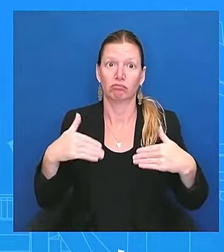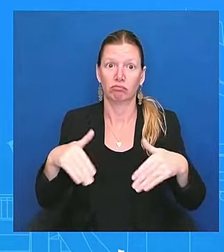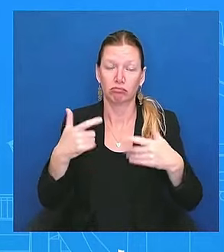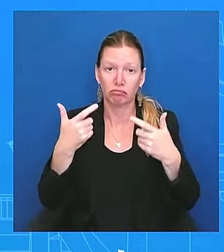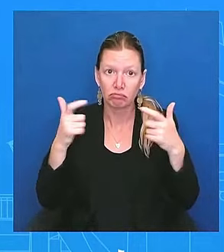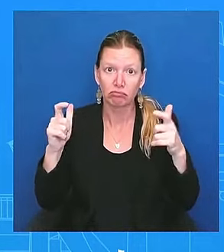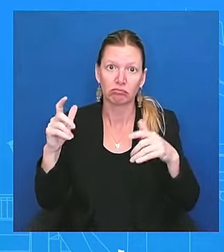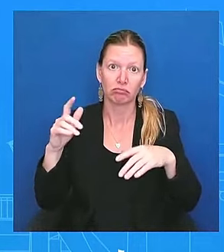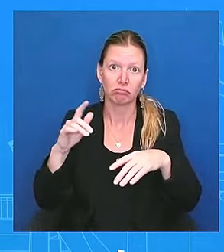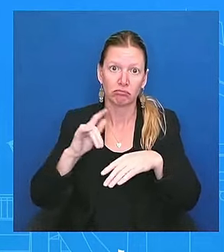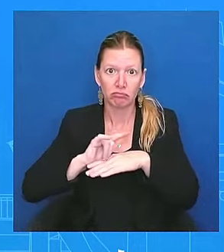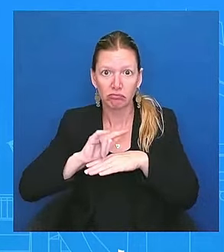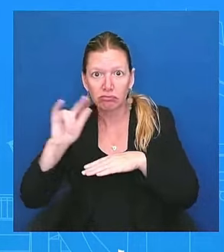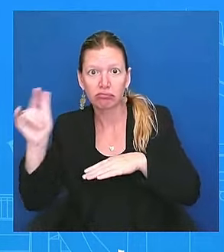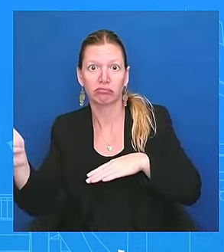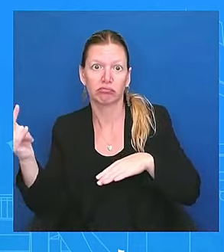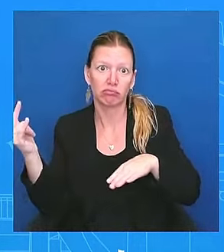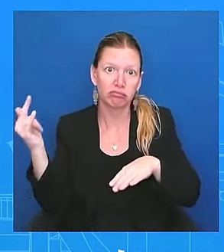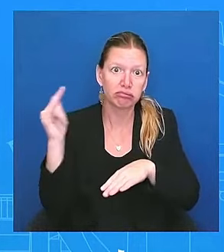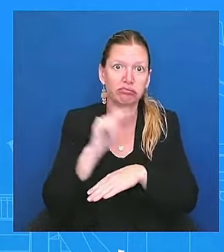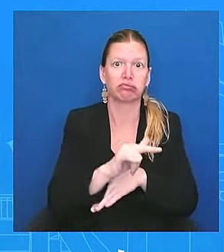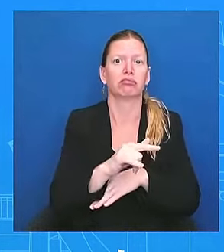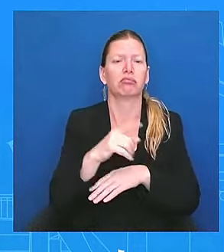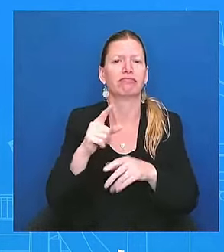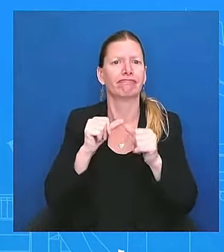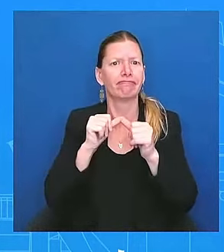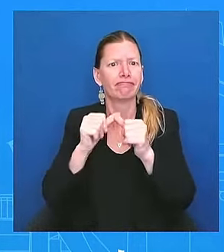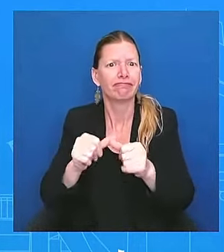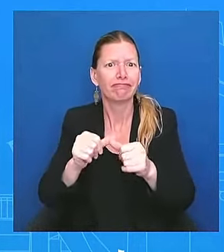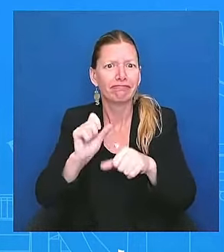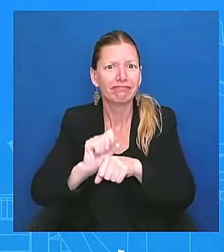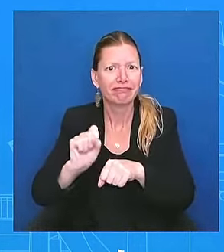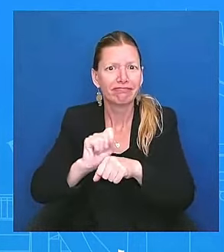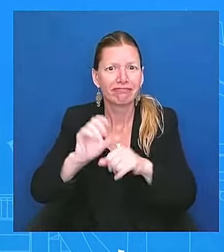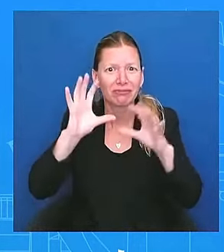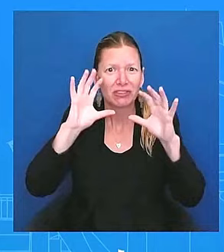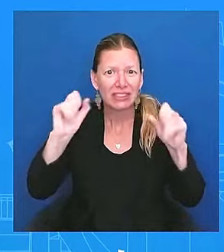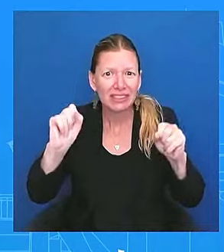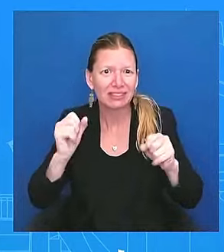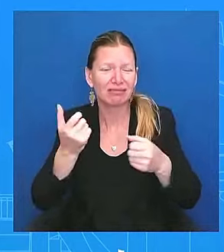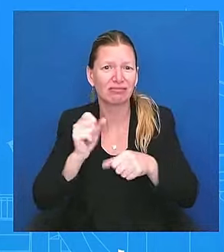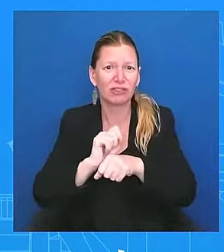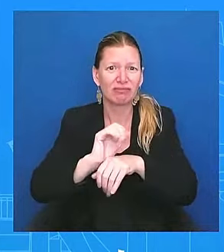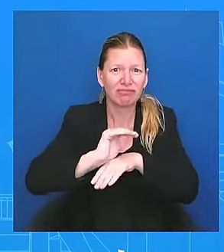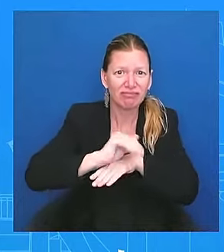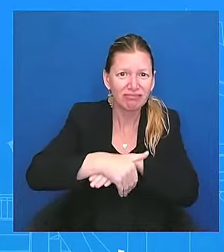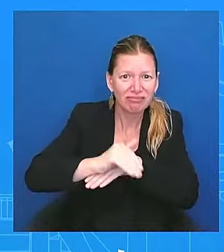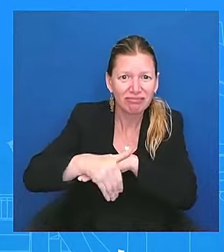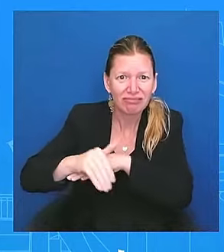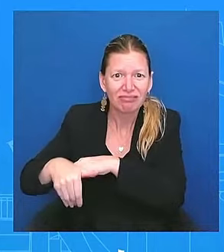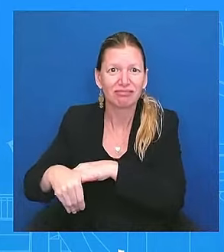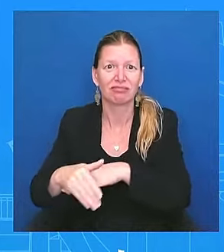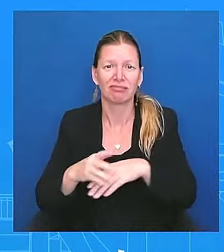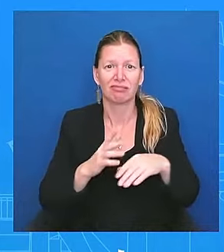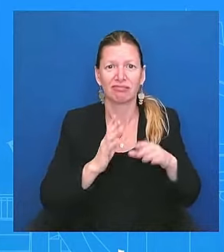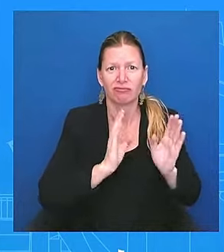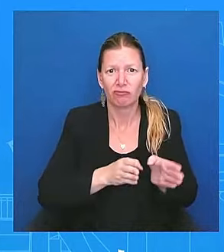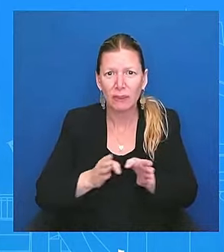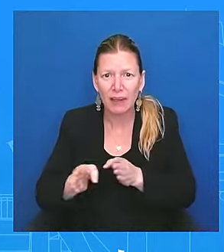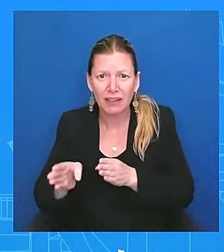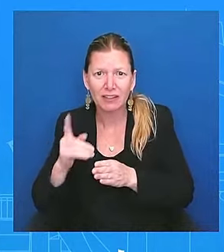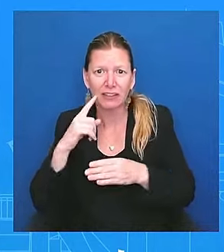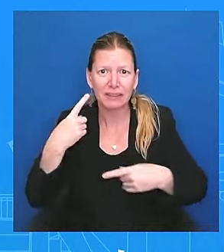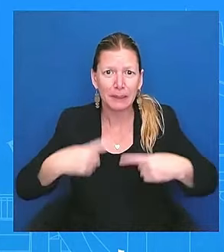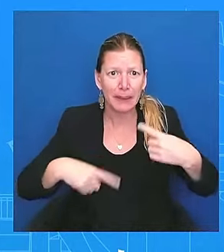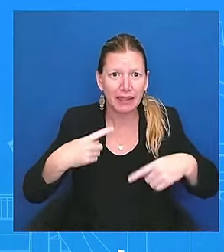worked late in doing that. And he also prepared for the debate. And on top of that, there was obviously the jet lag, as you just asked, asked about,